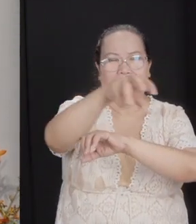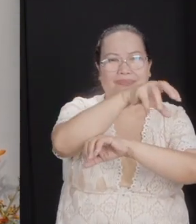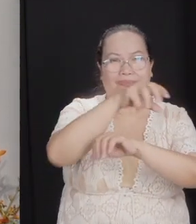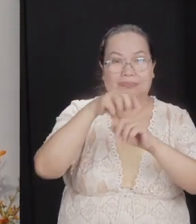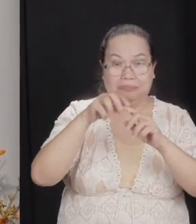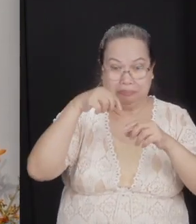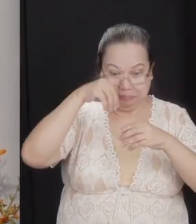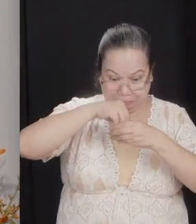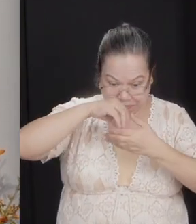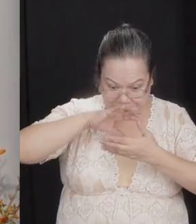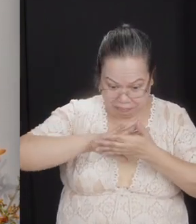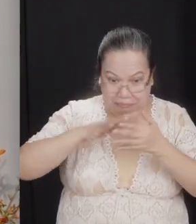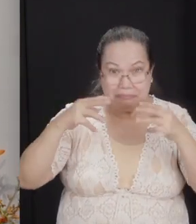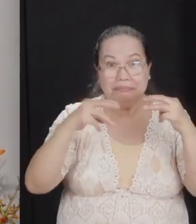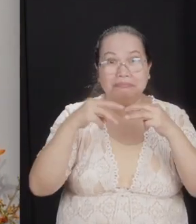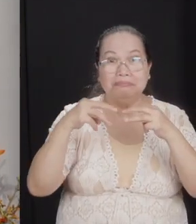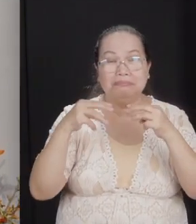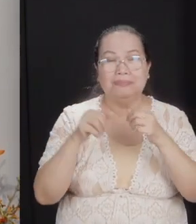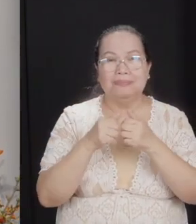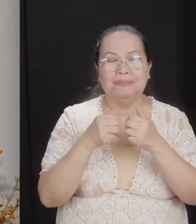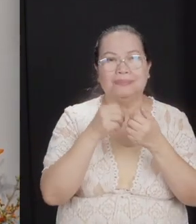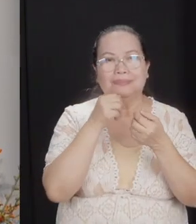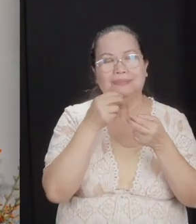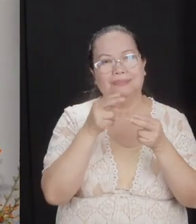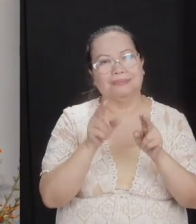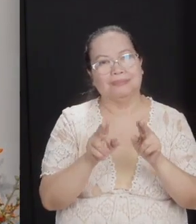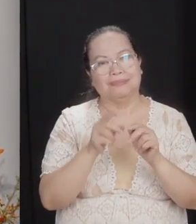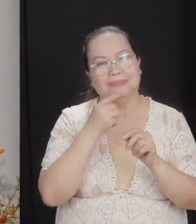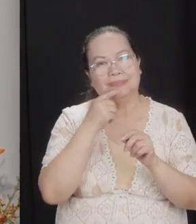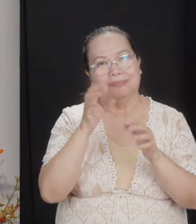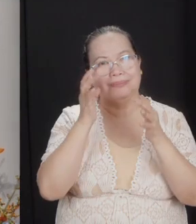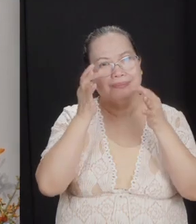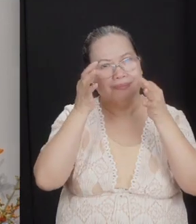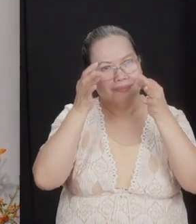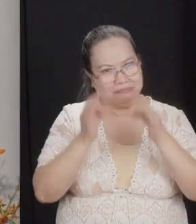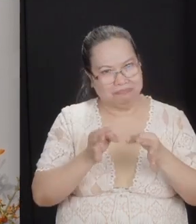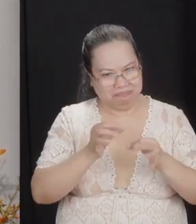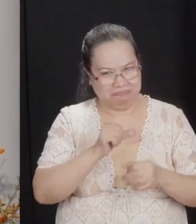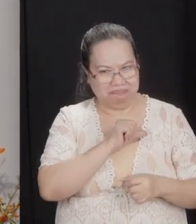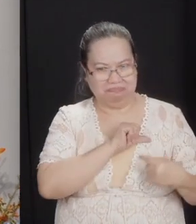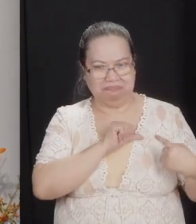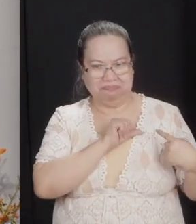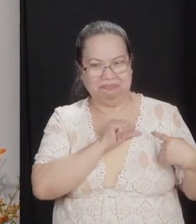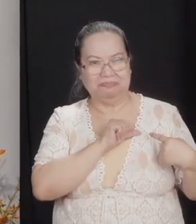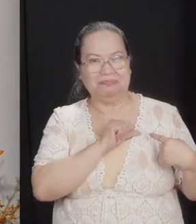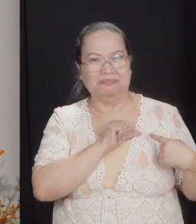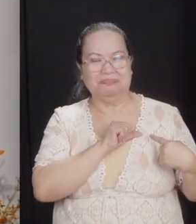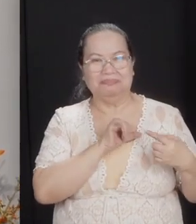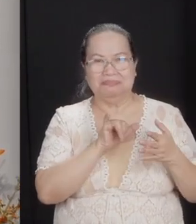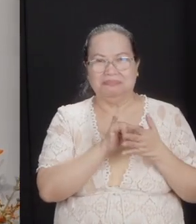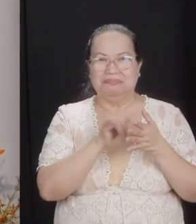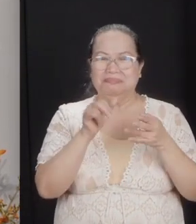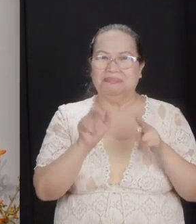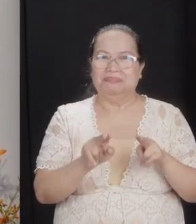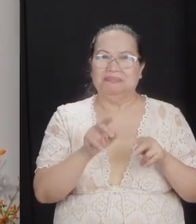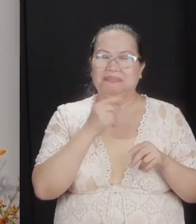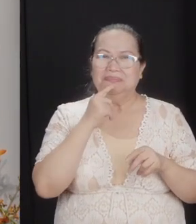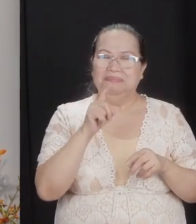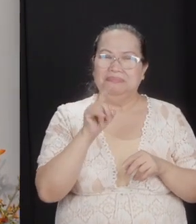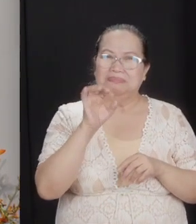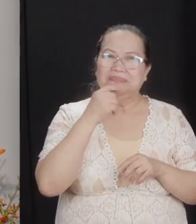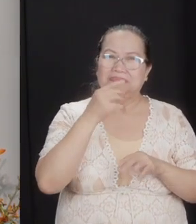other. And why was there an unhealthy reaction? Judgmental attitudes, friend. That's what happened here. They